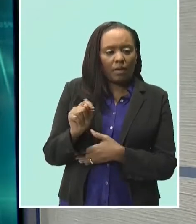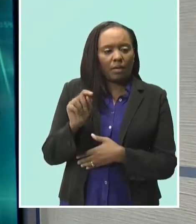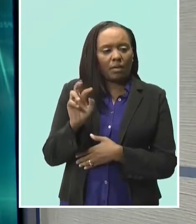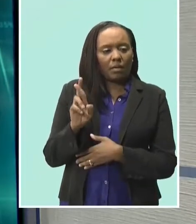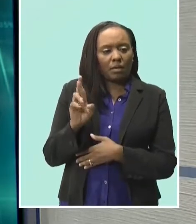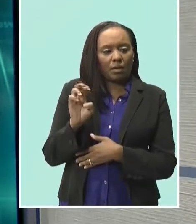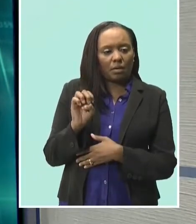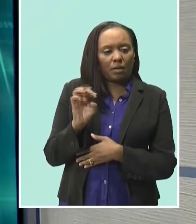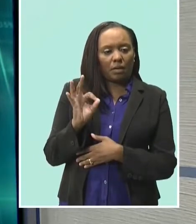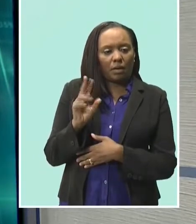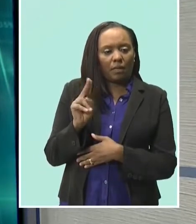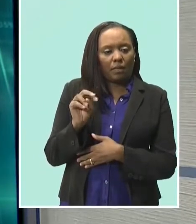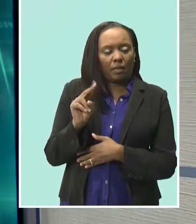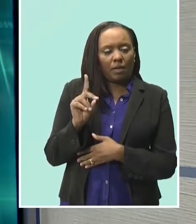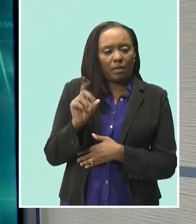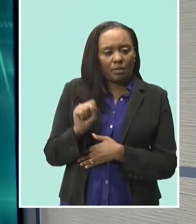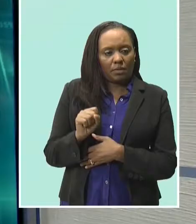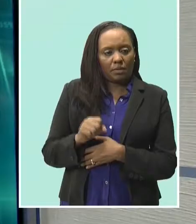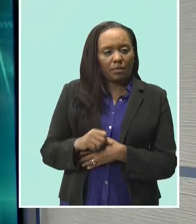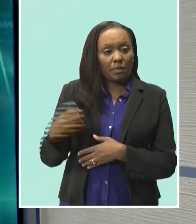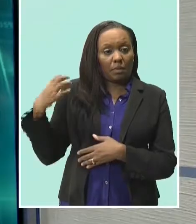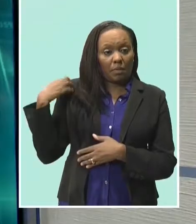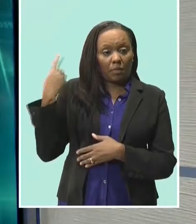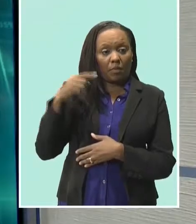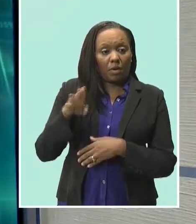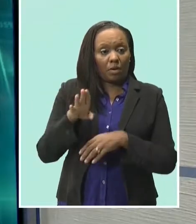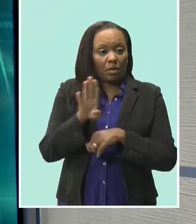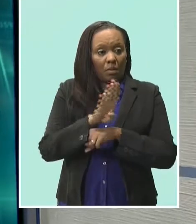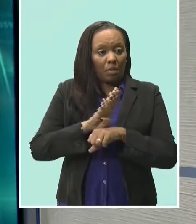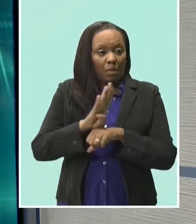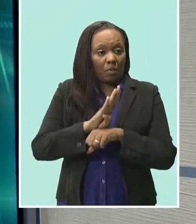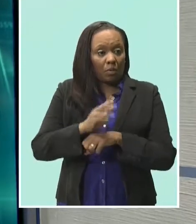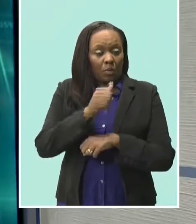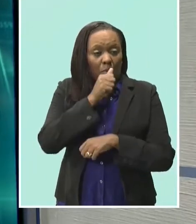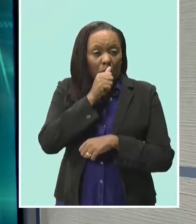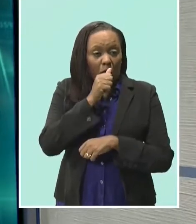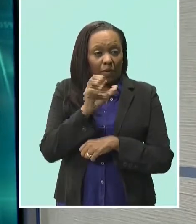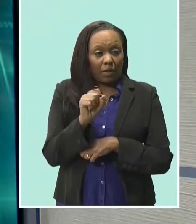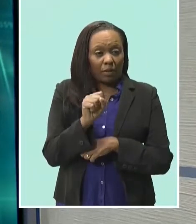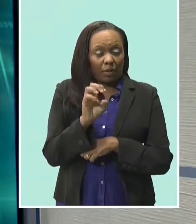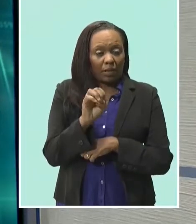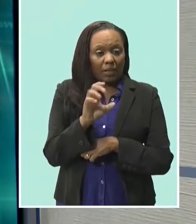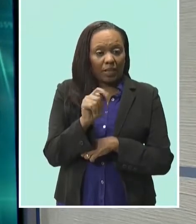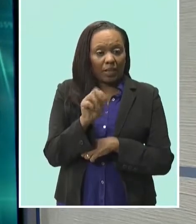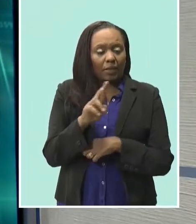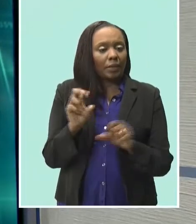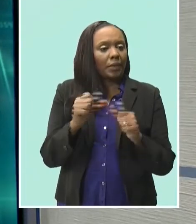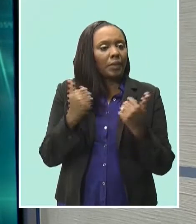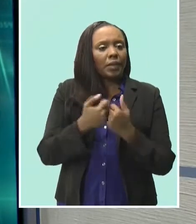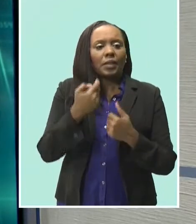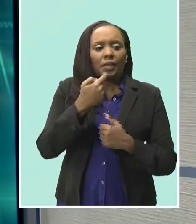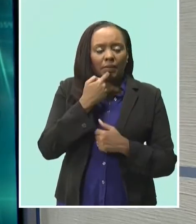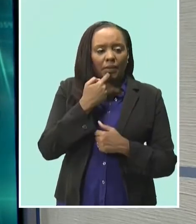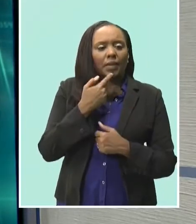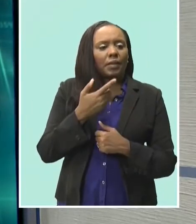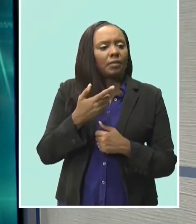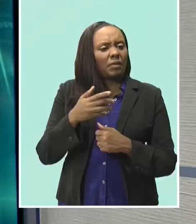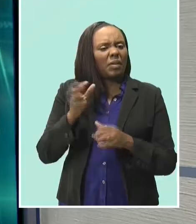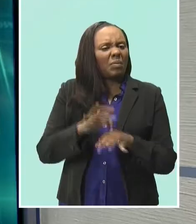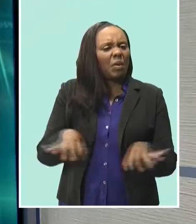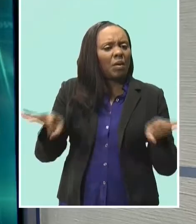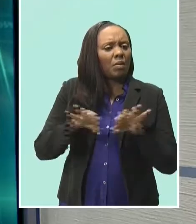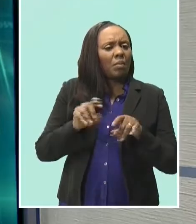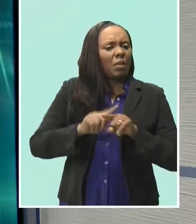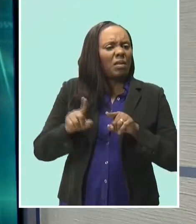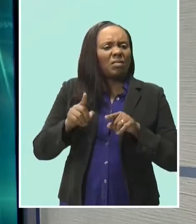refunds. Chairman of the Barbados Private Sector Association, Edward Clark, says the measures will be important for the many businesses still